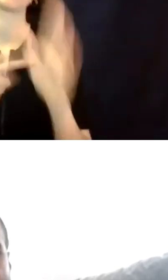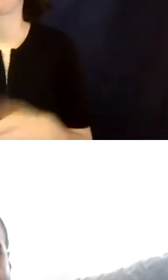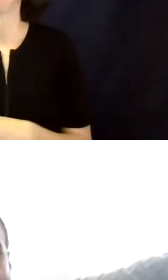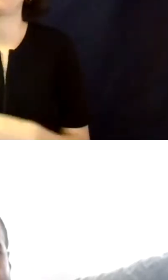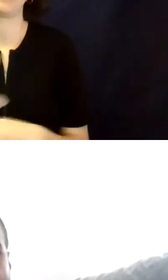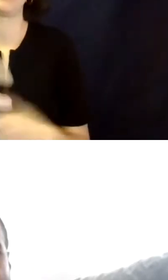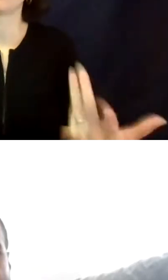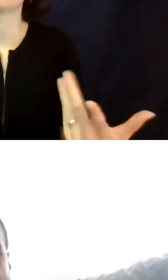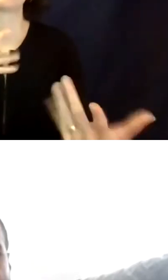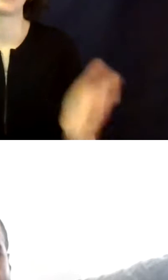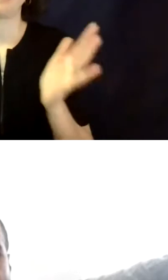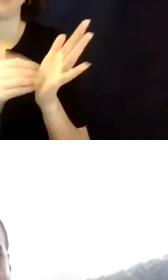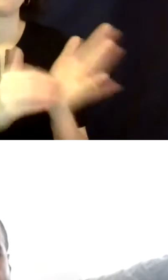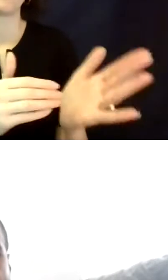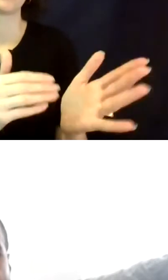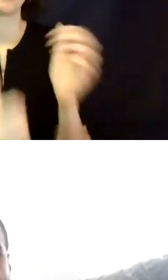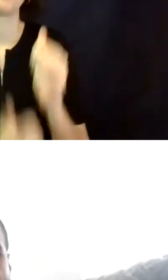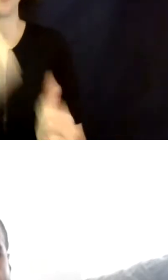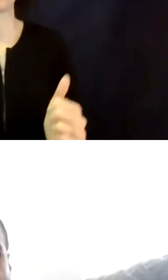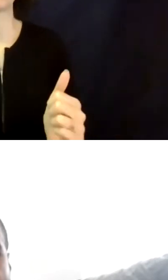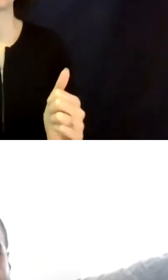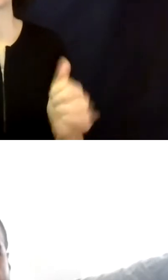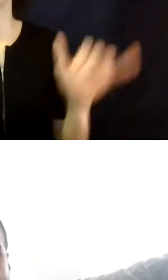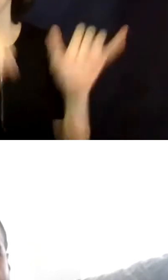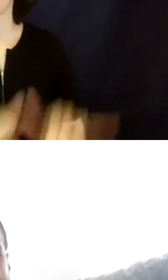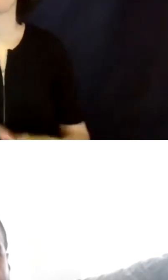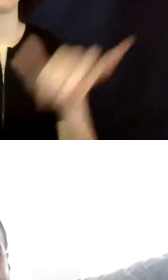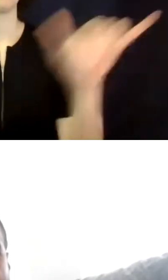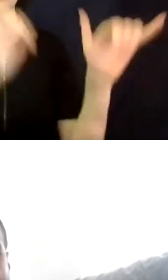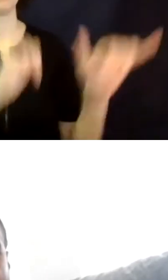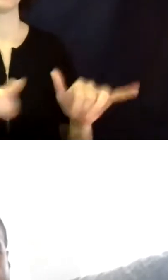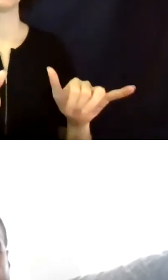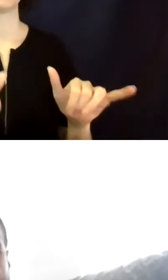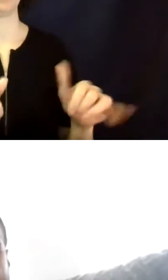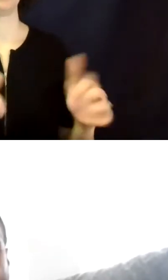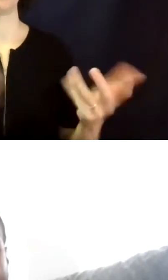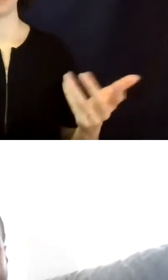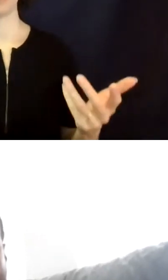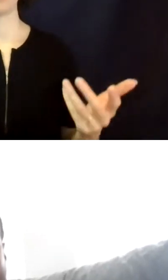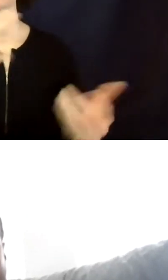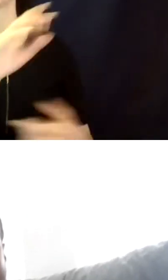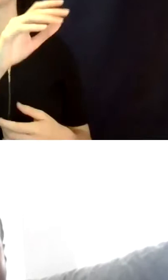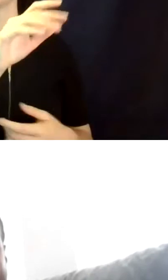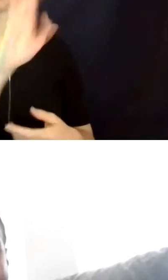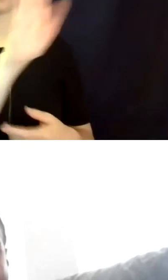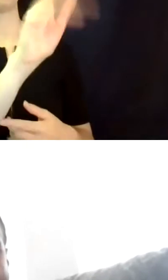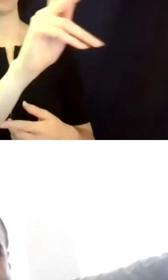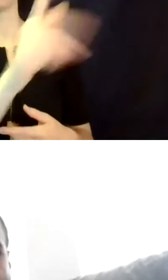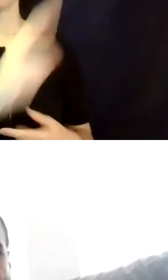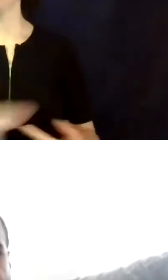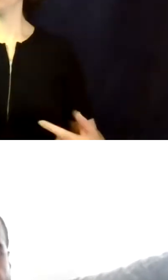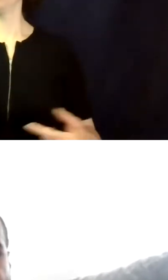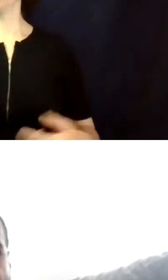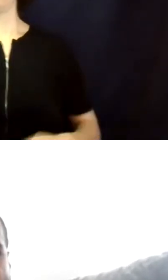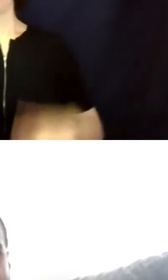that's often, um, the most common entity that requires some legal document to show you have